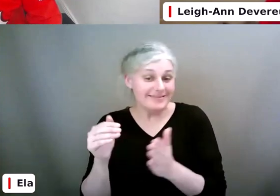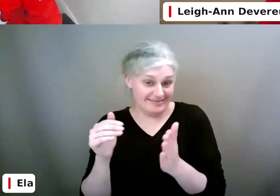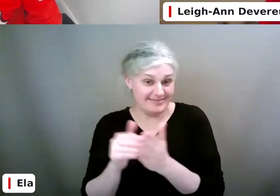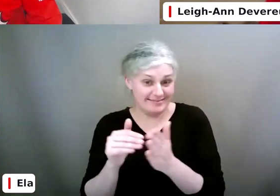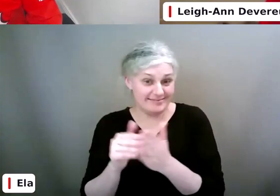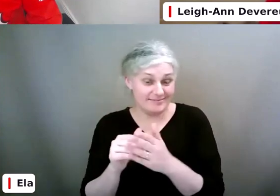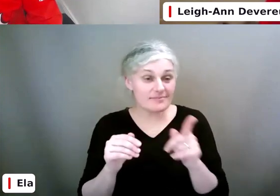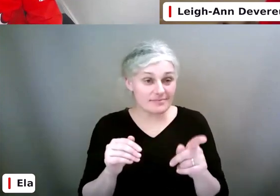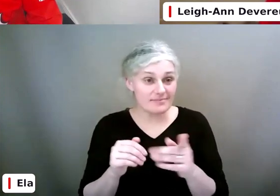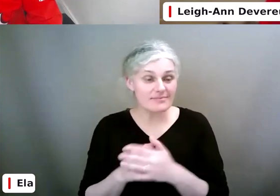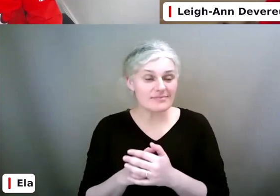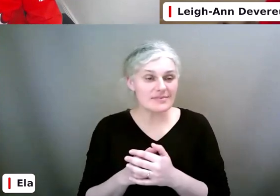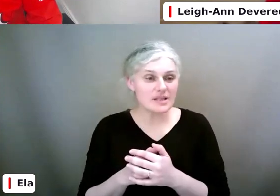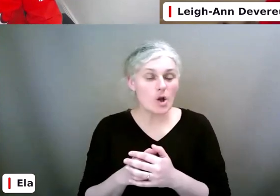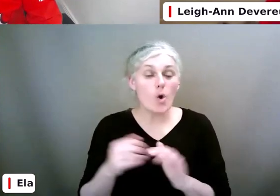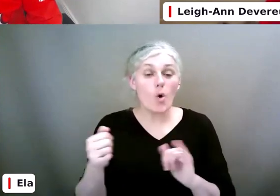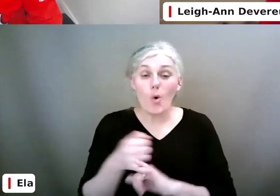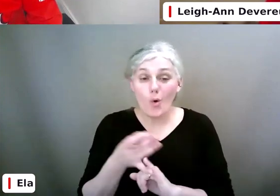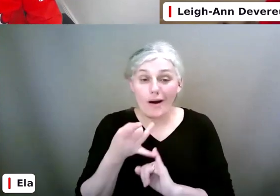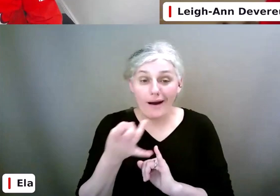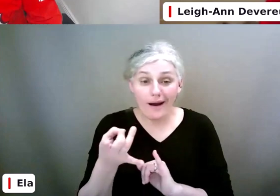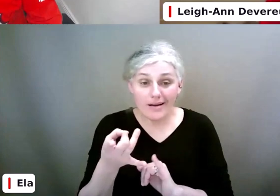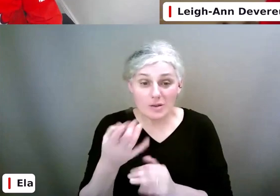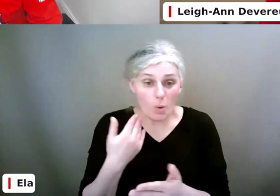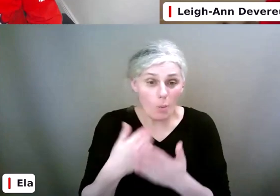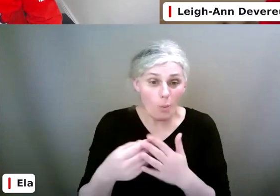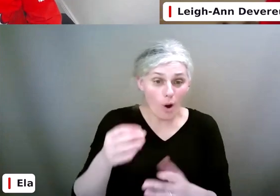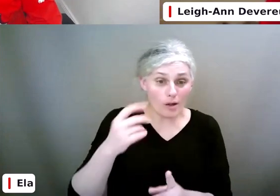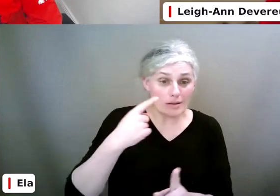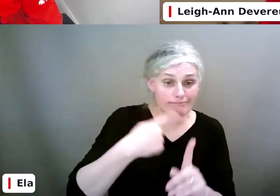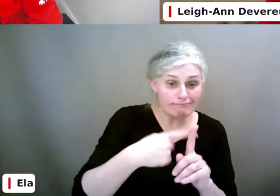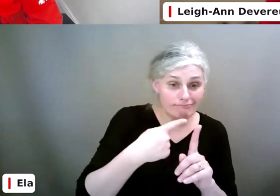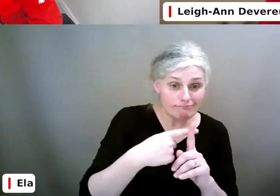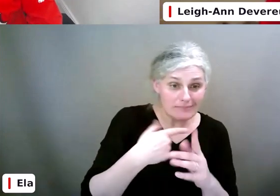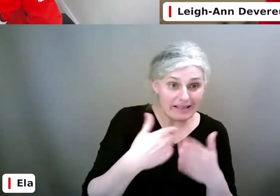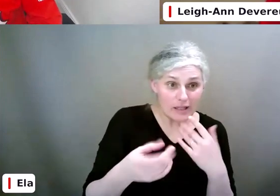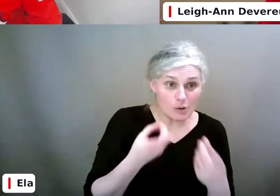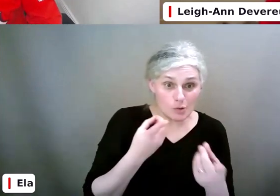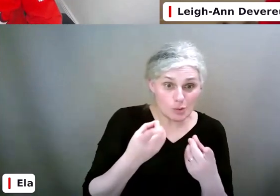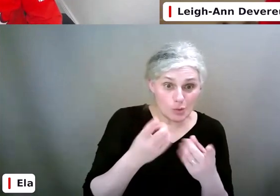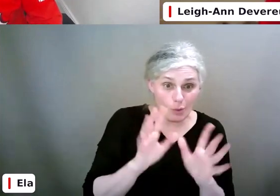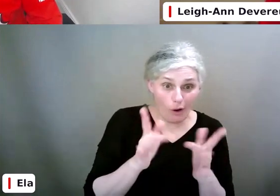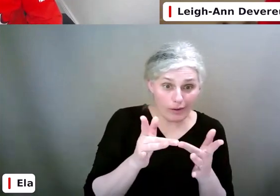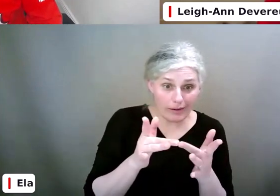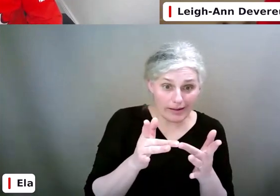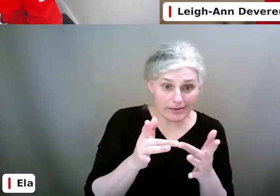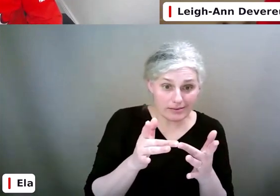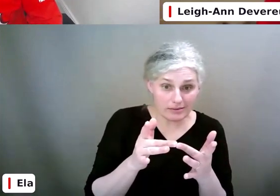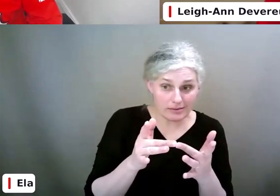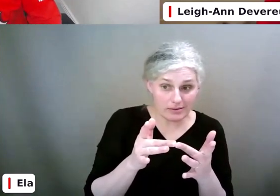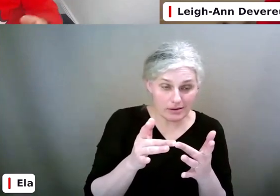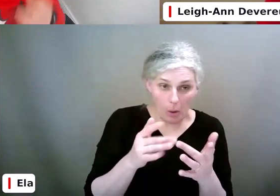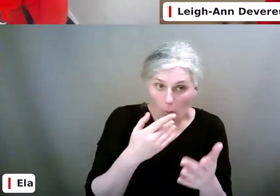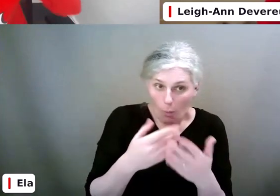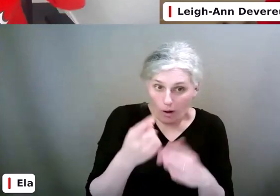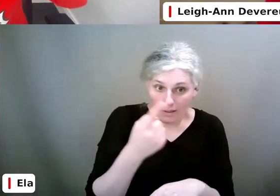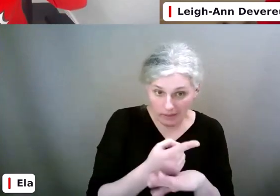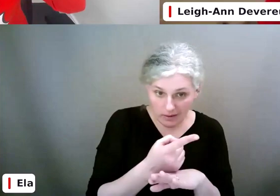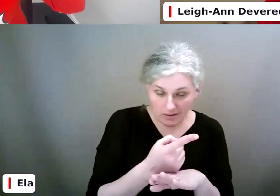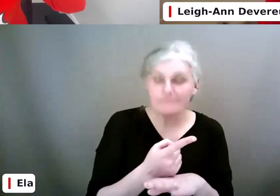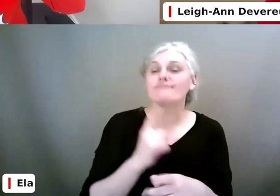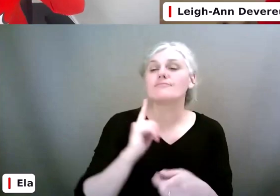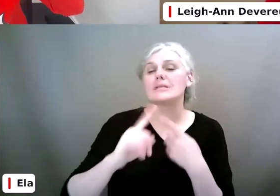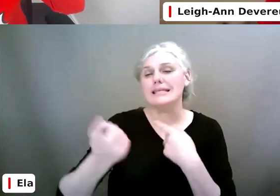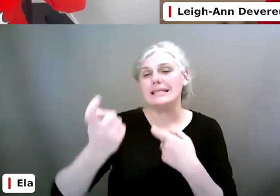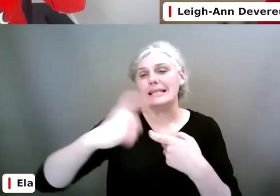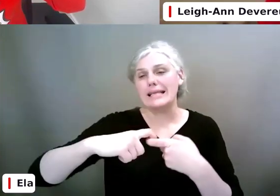I love whoever asked that question about what are the good things to do online? Like, what are they? So what I'll do is we'll send out those